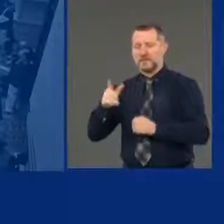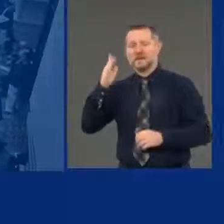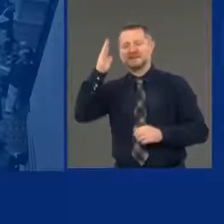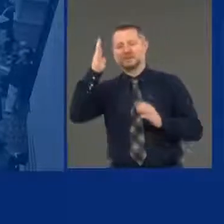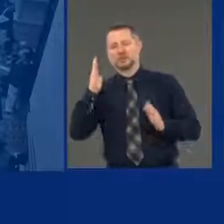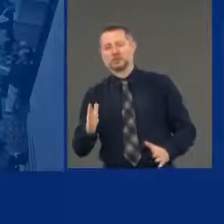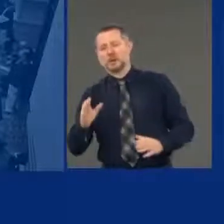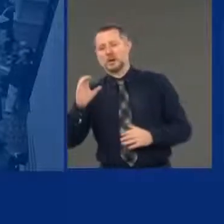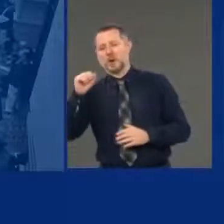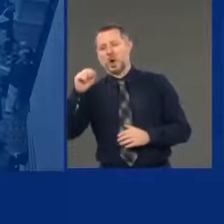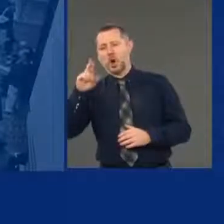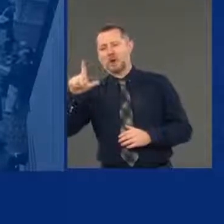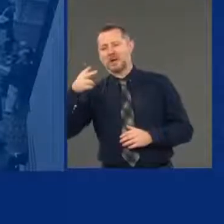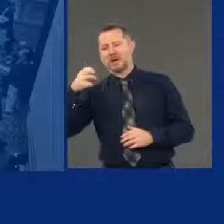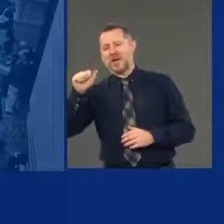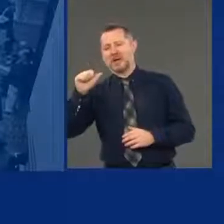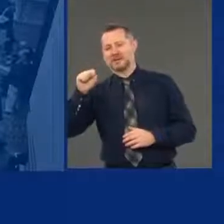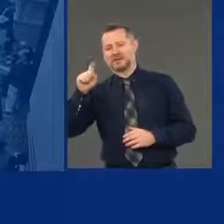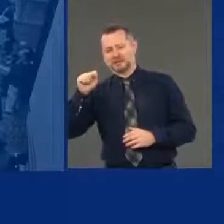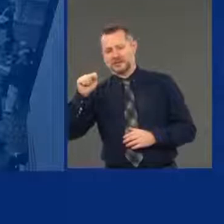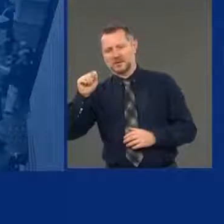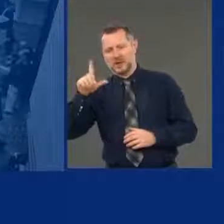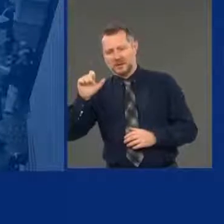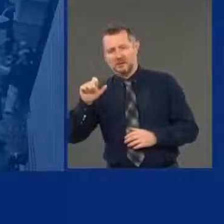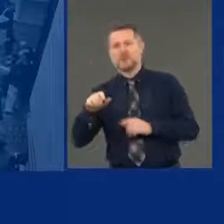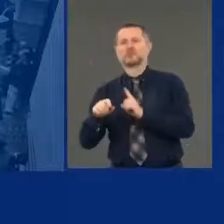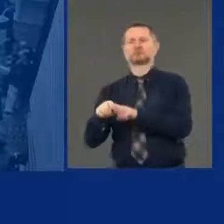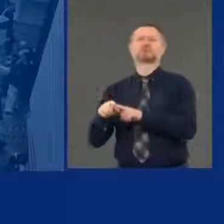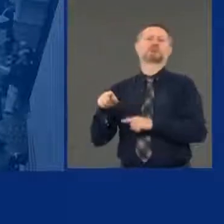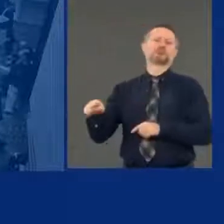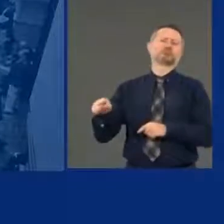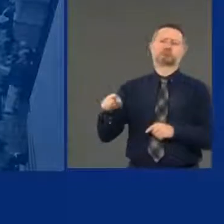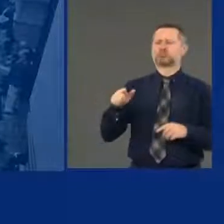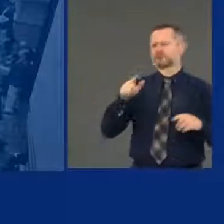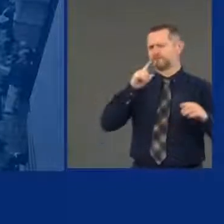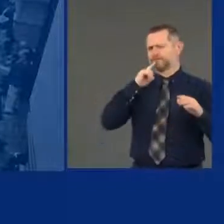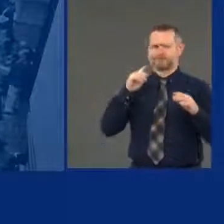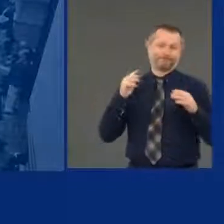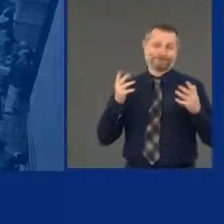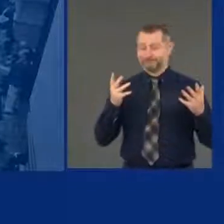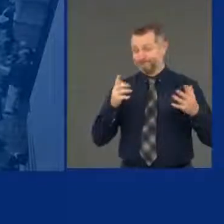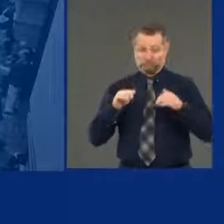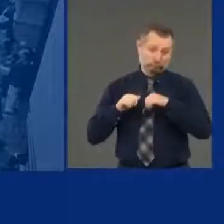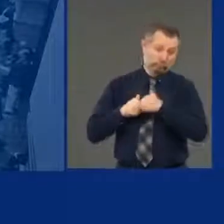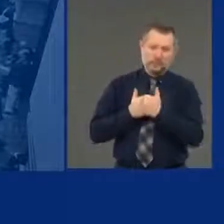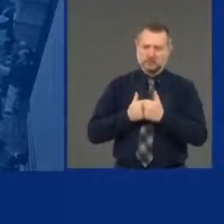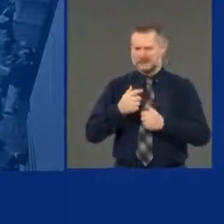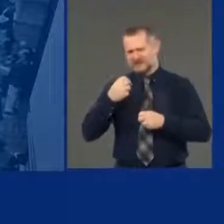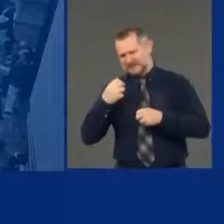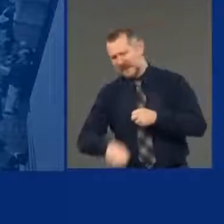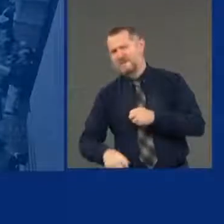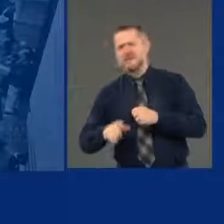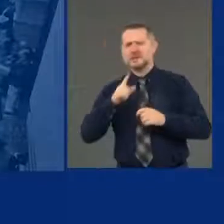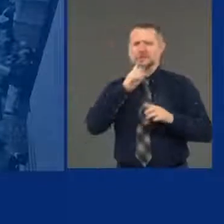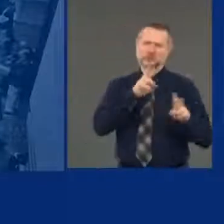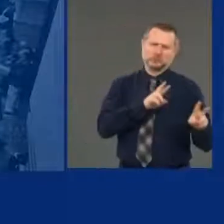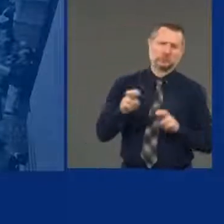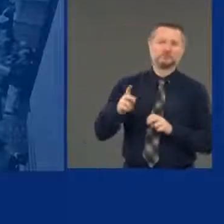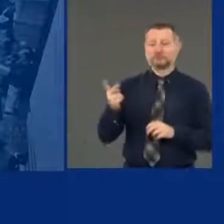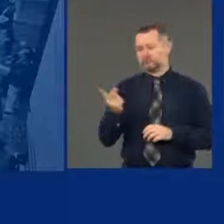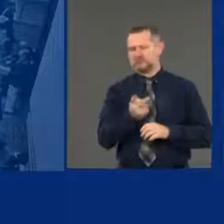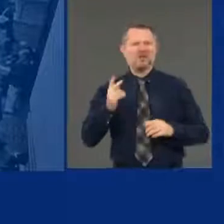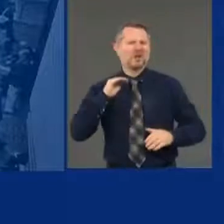been working through them in a cooperative and expeditious manner. And bills are being passed as we speak.